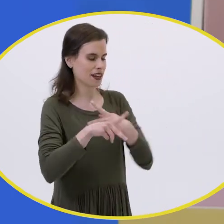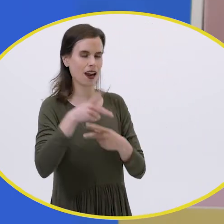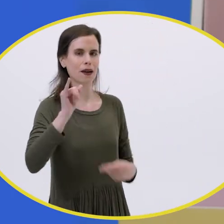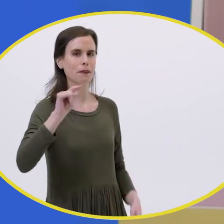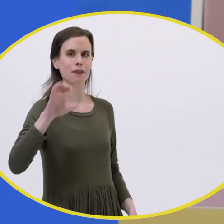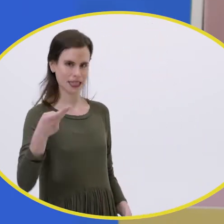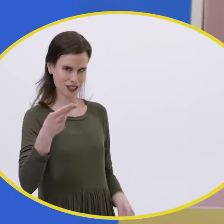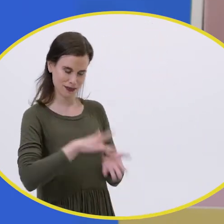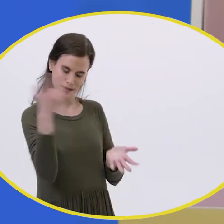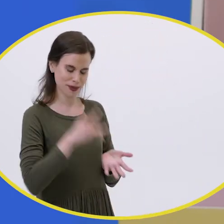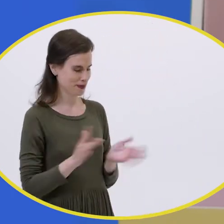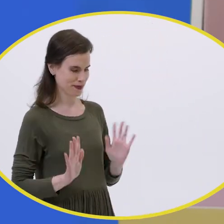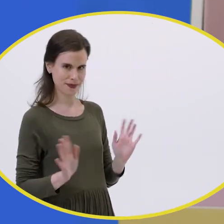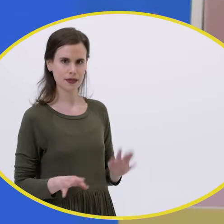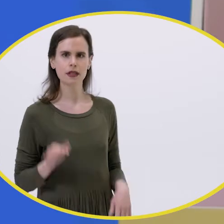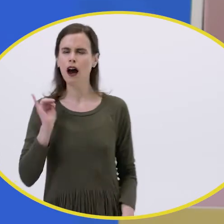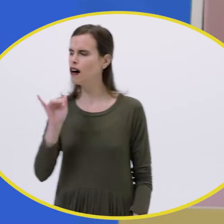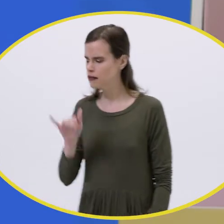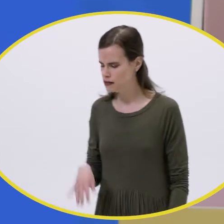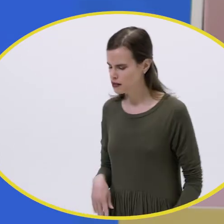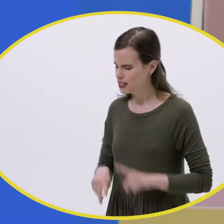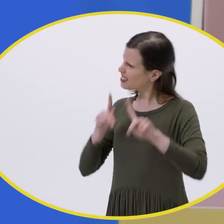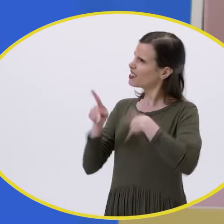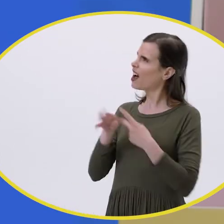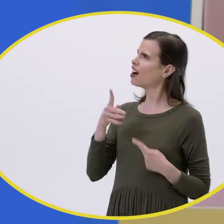of pitch, Miss Prima Ballerina Oh